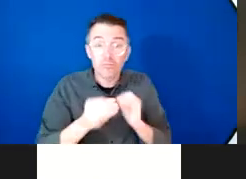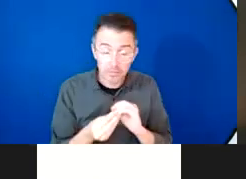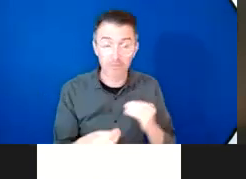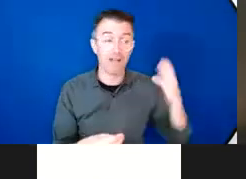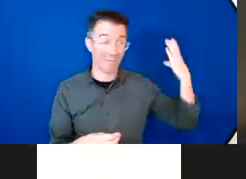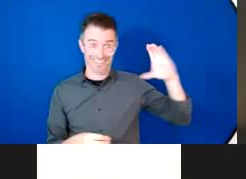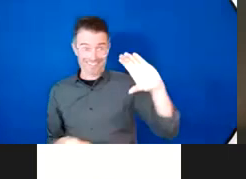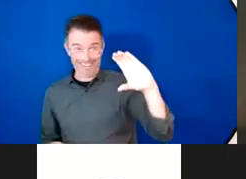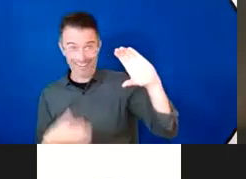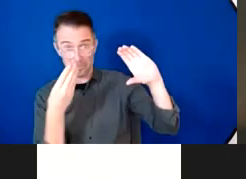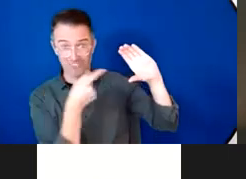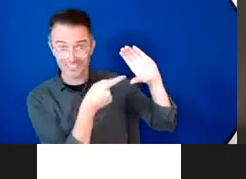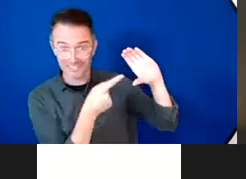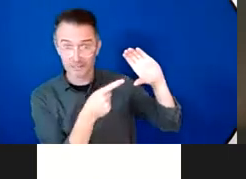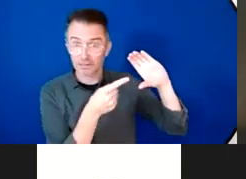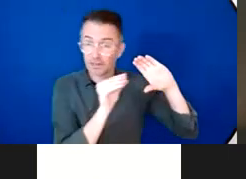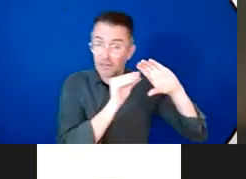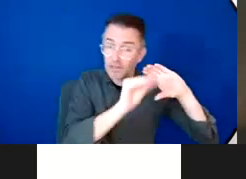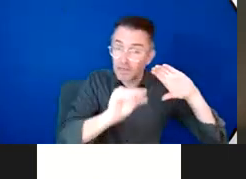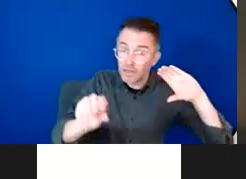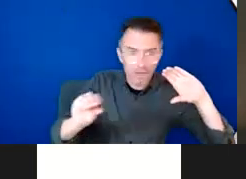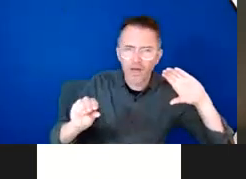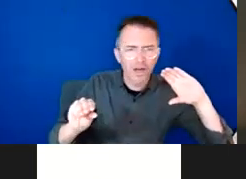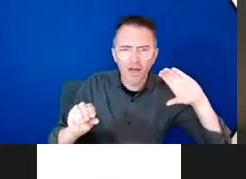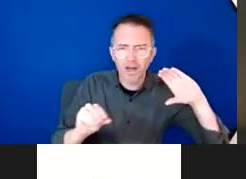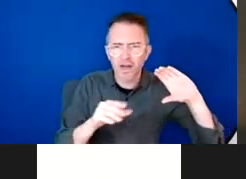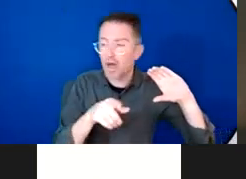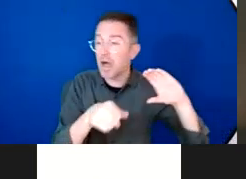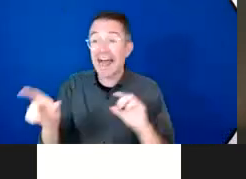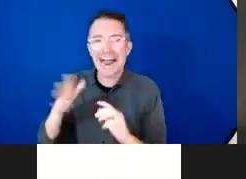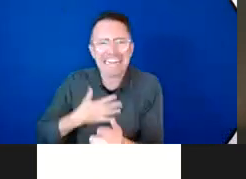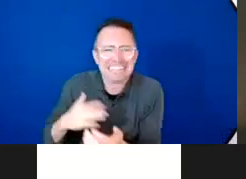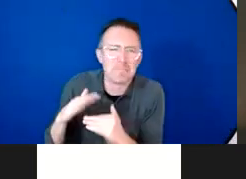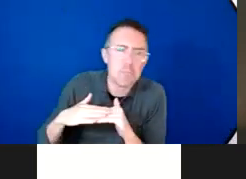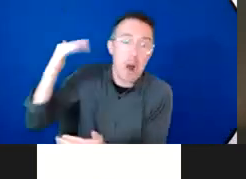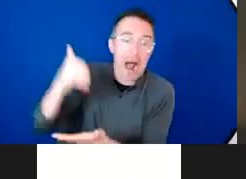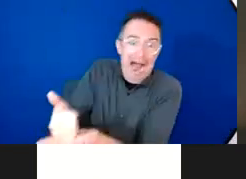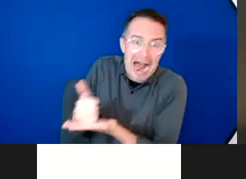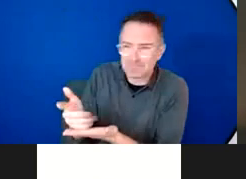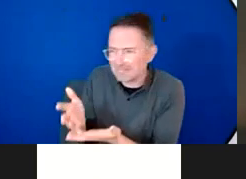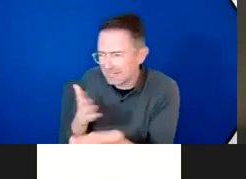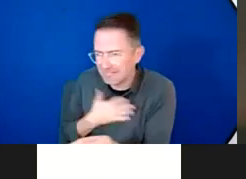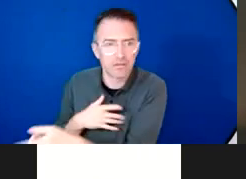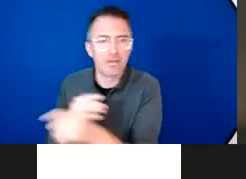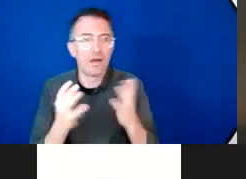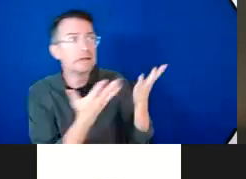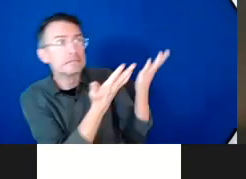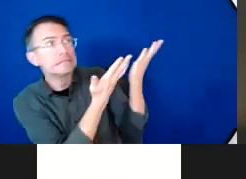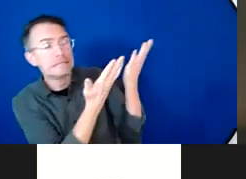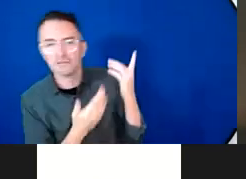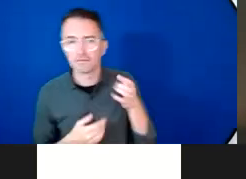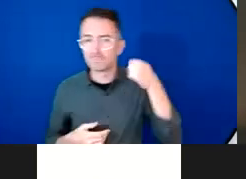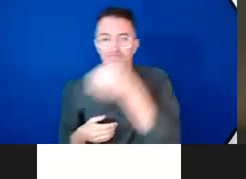that could help us with developing these kinds of projects now at the African Development Bank we're working on a mechanism called the adaptation benefits